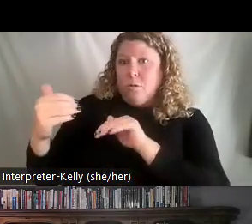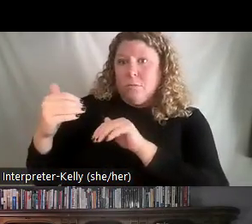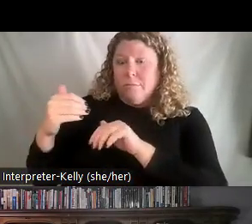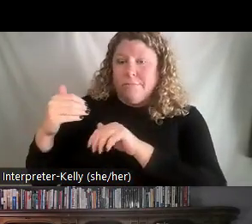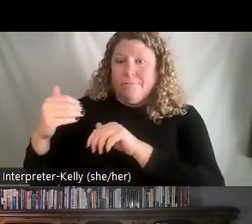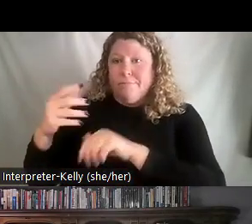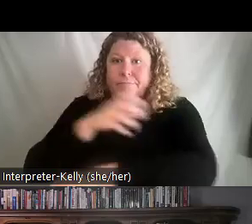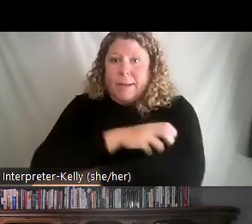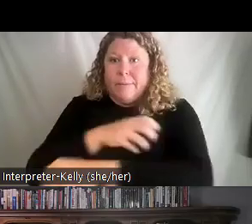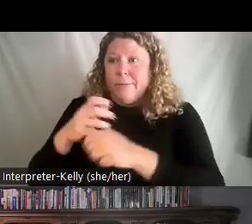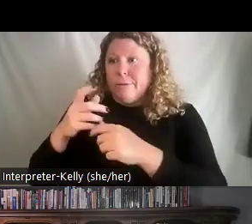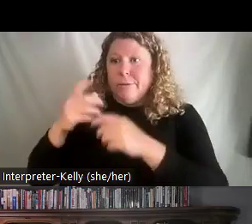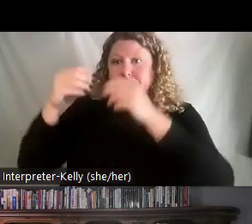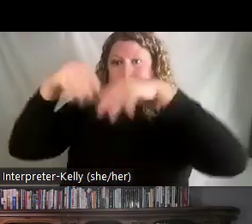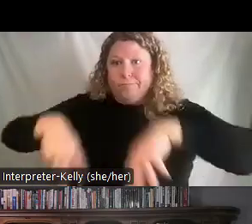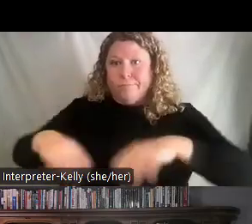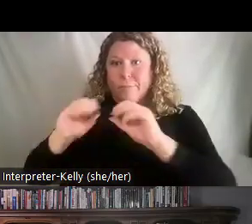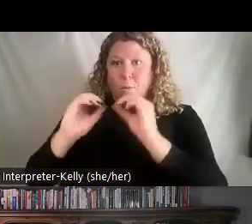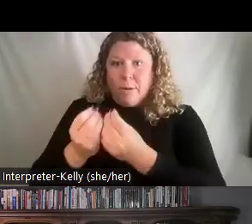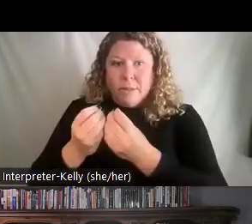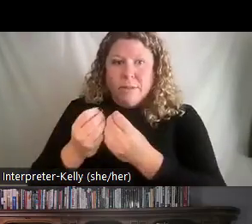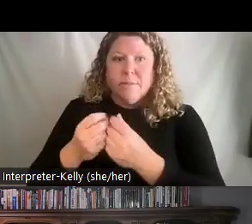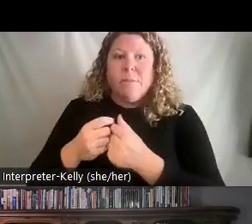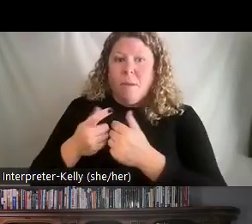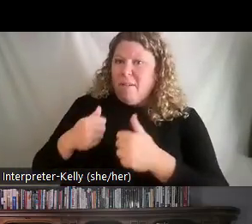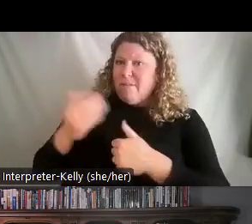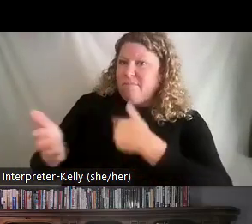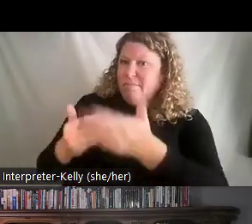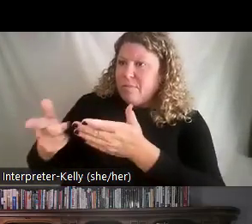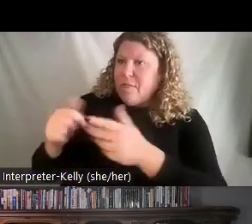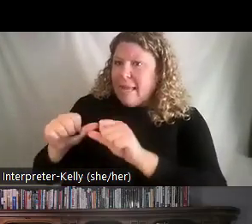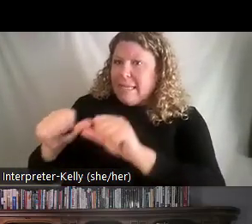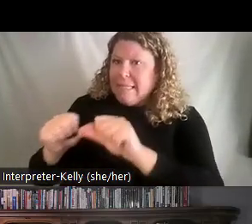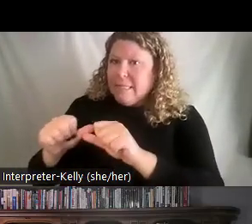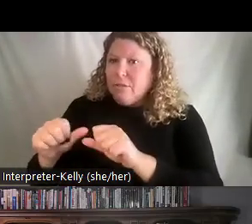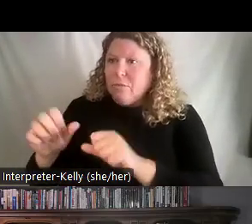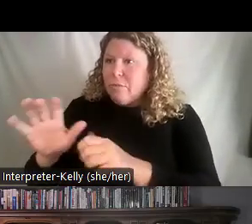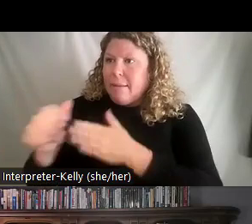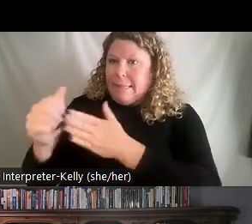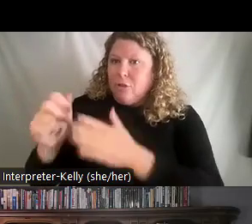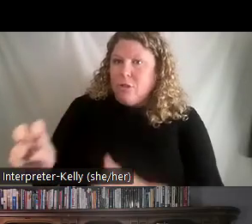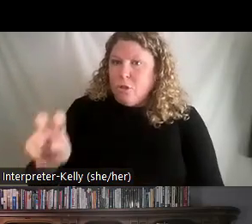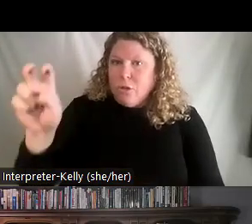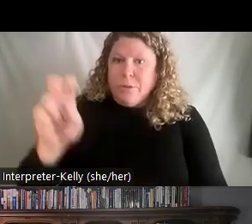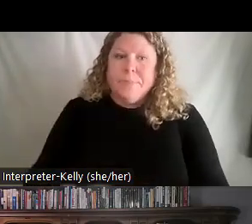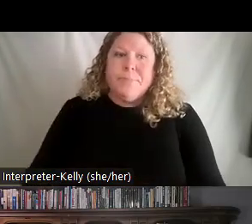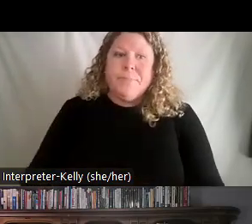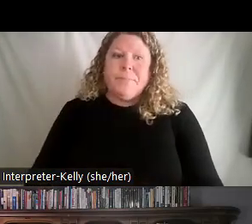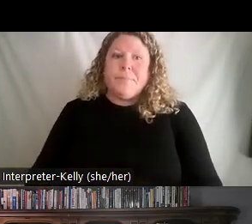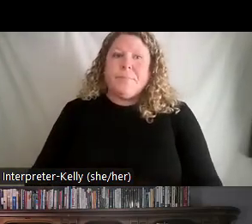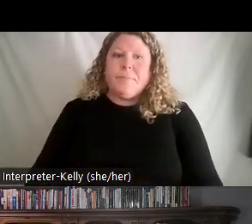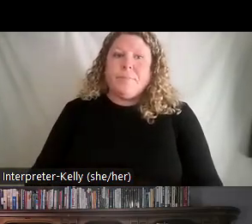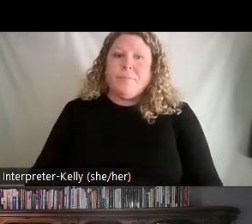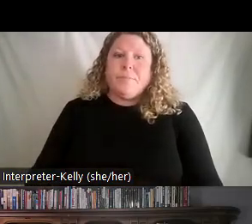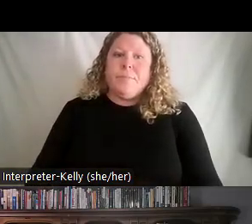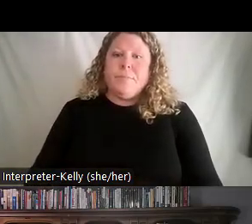get those skills and those things that they need to continue to move on in their leadership journey. Often, these are the individuals,